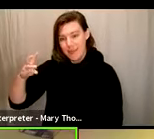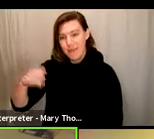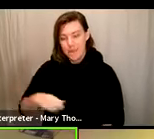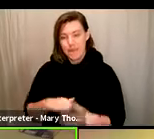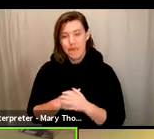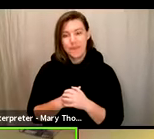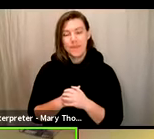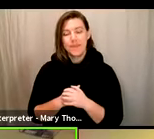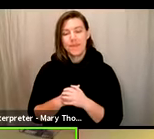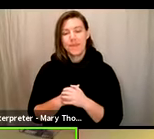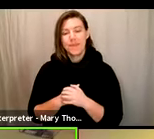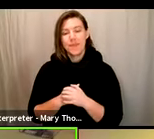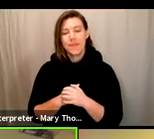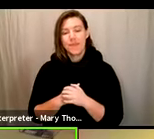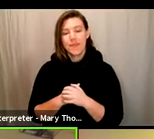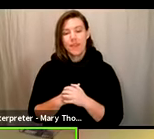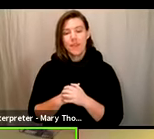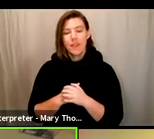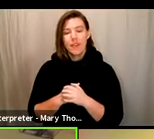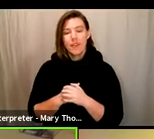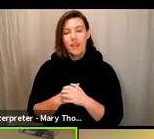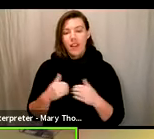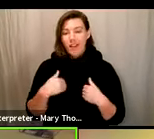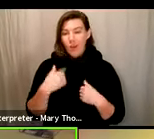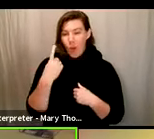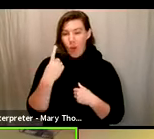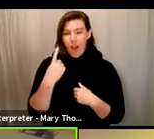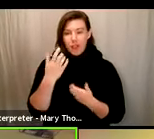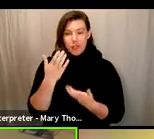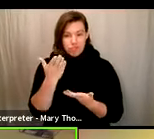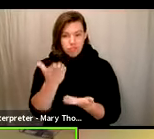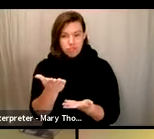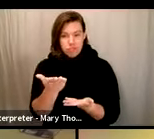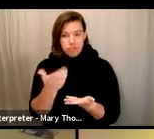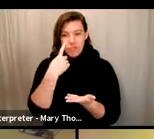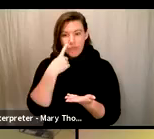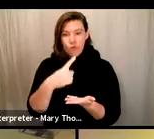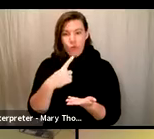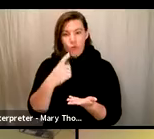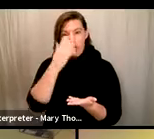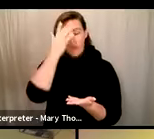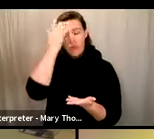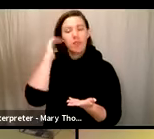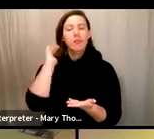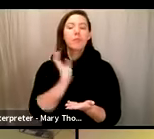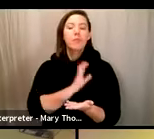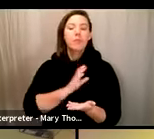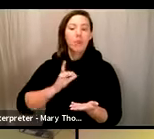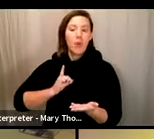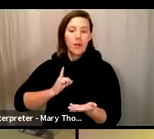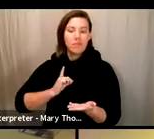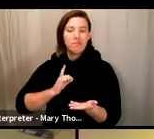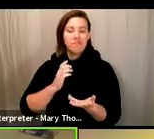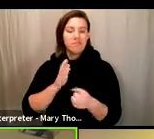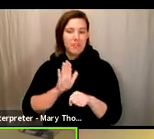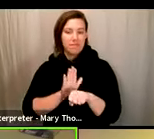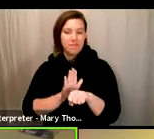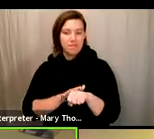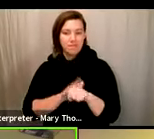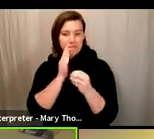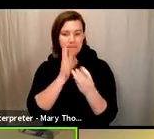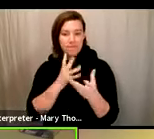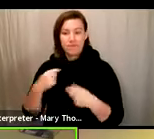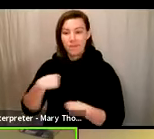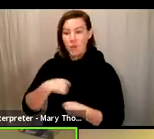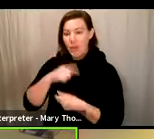And there was an item that we wanted to bring forward to the canvassing board a notification. After researching in partnership with our